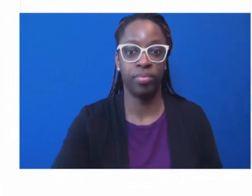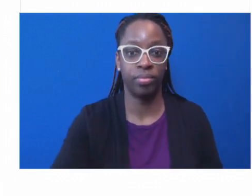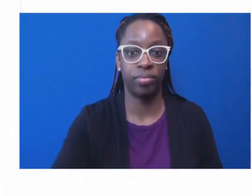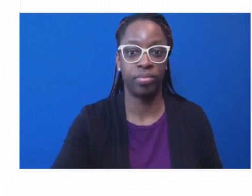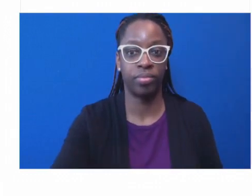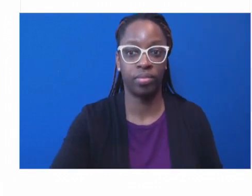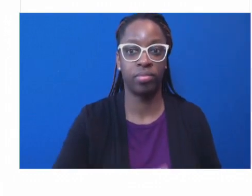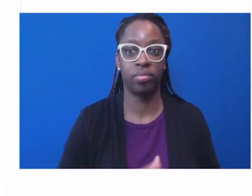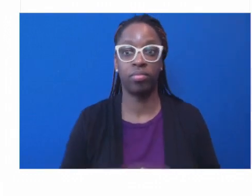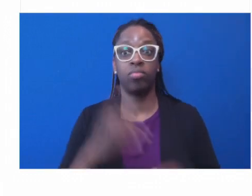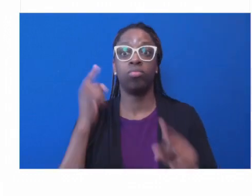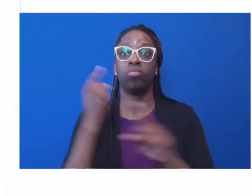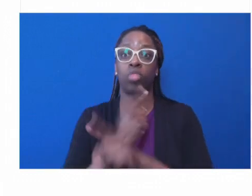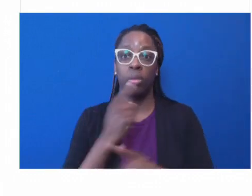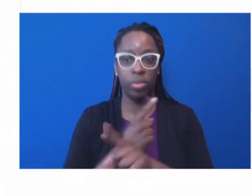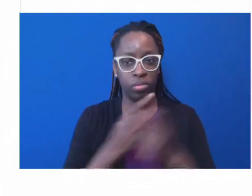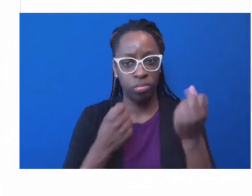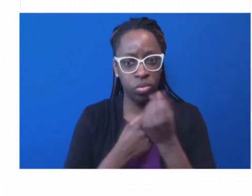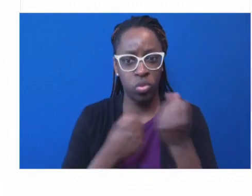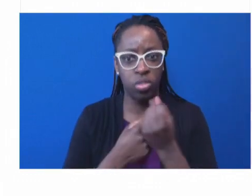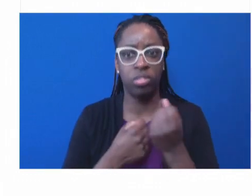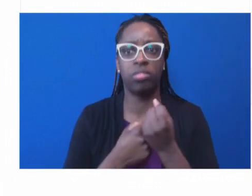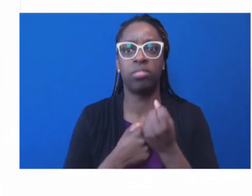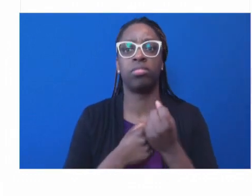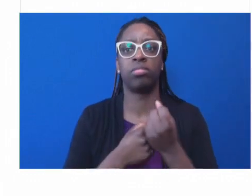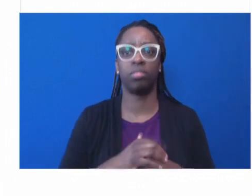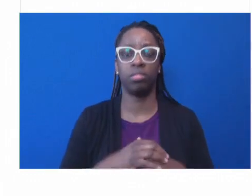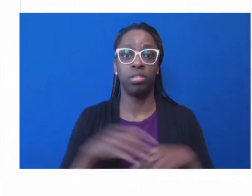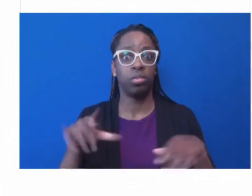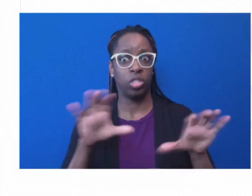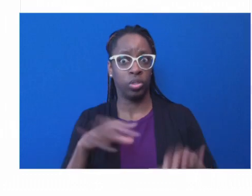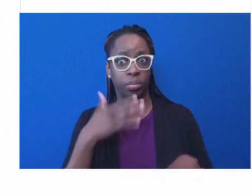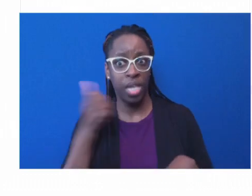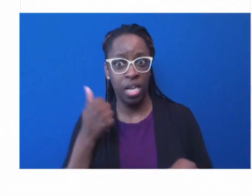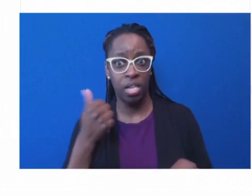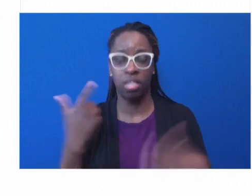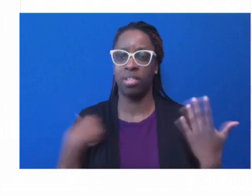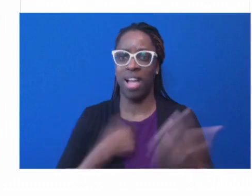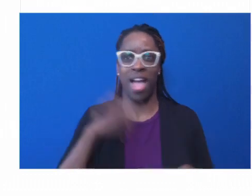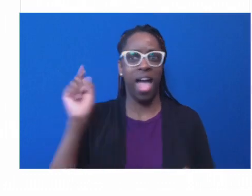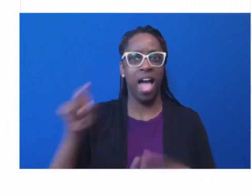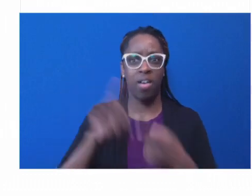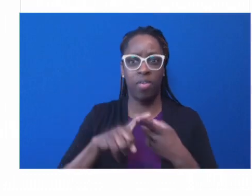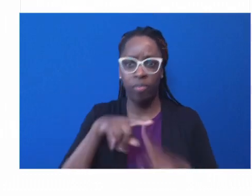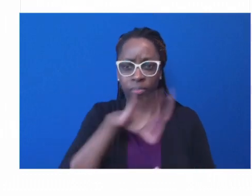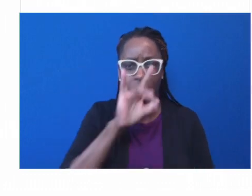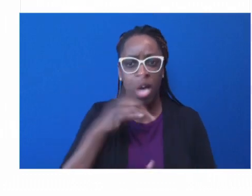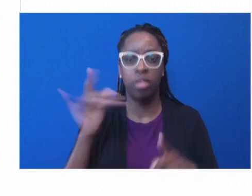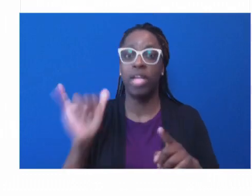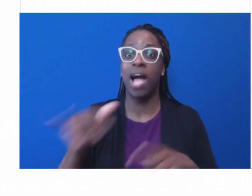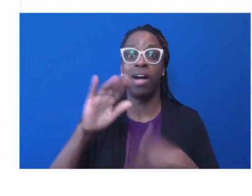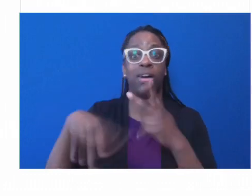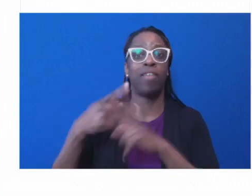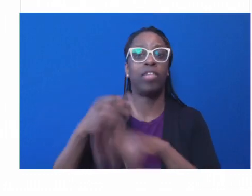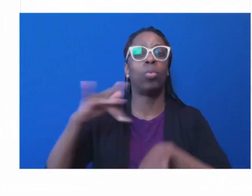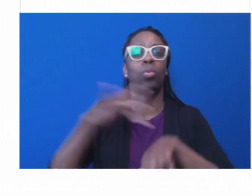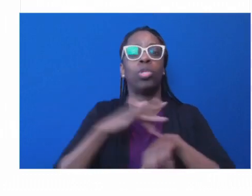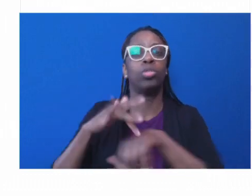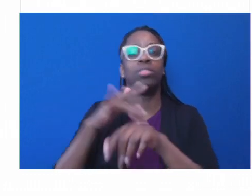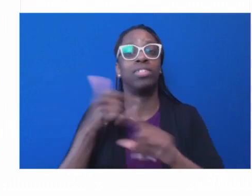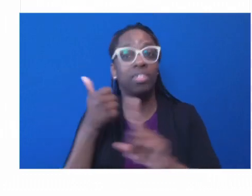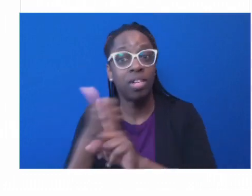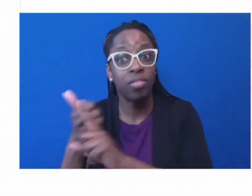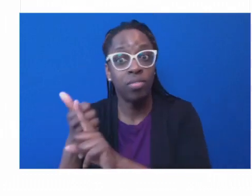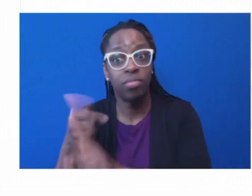But many had to find those resilience and resources within themselves in order to meet the challenge, which was in this case